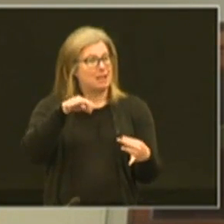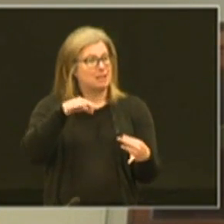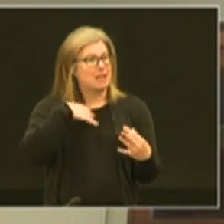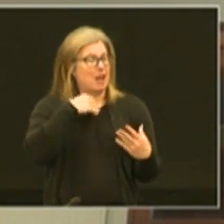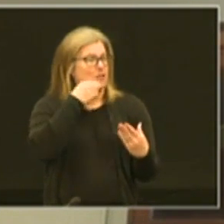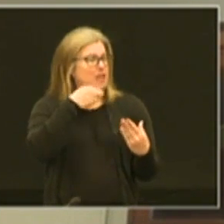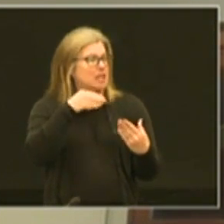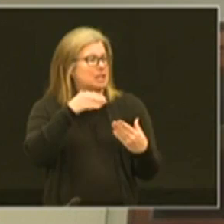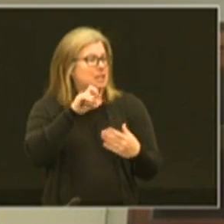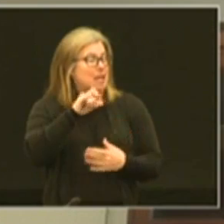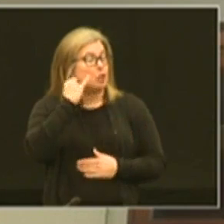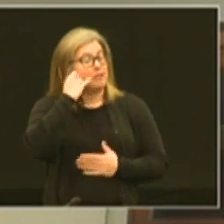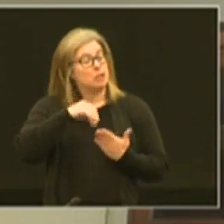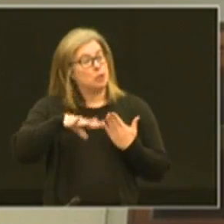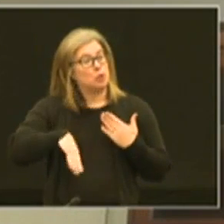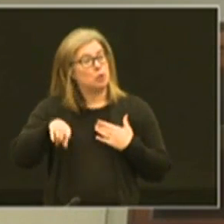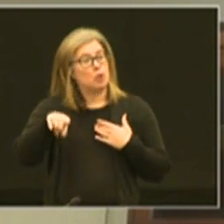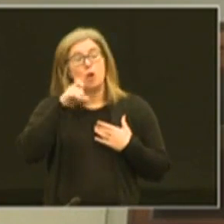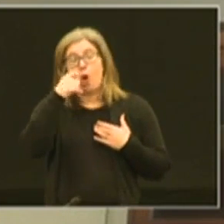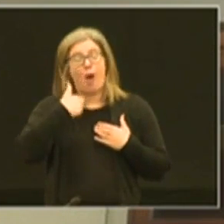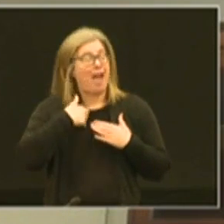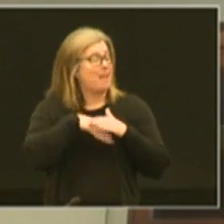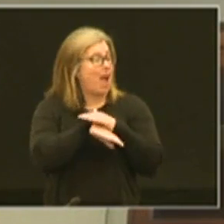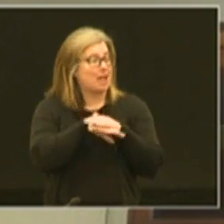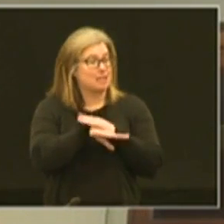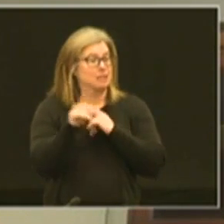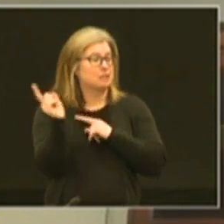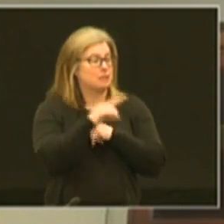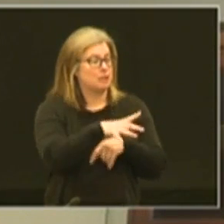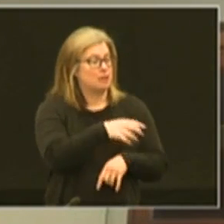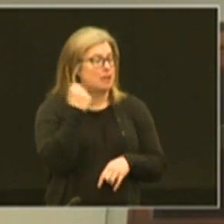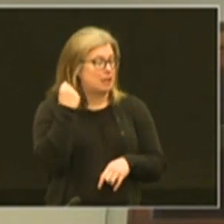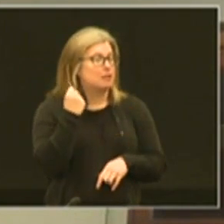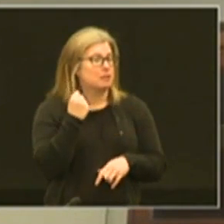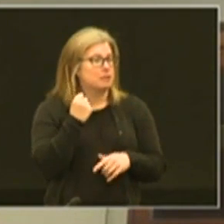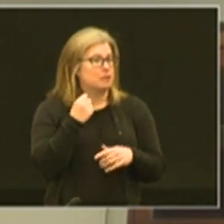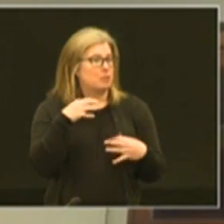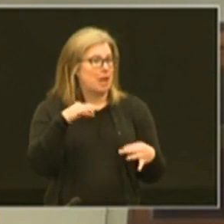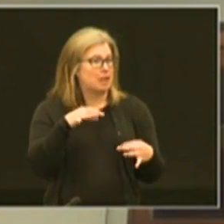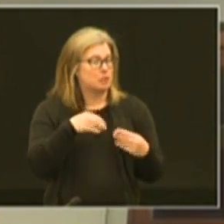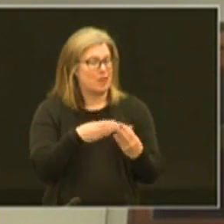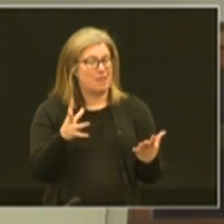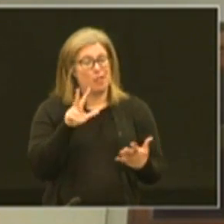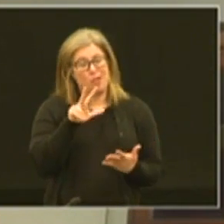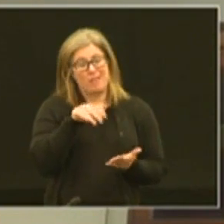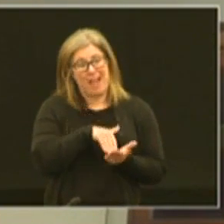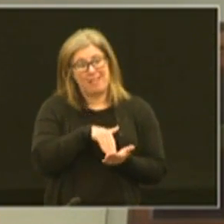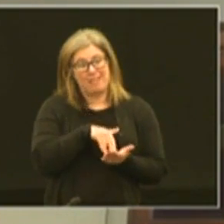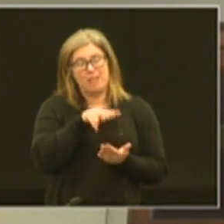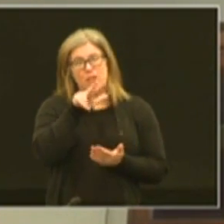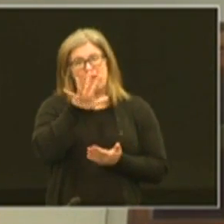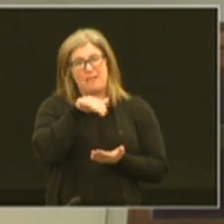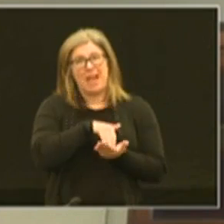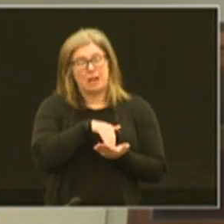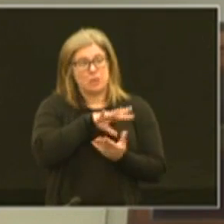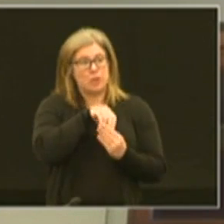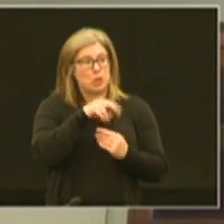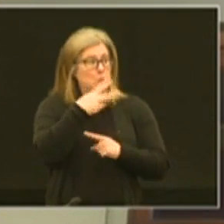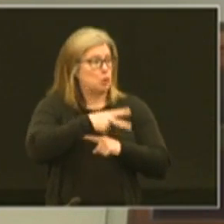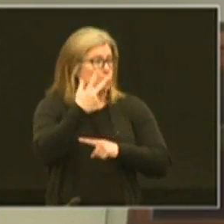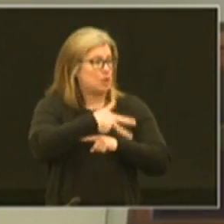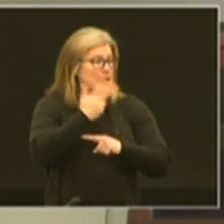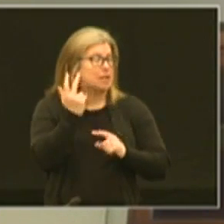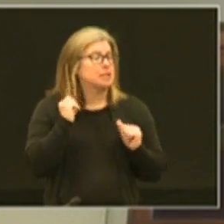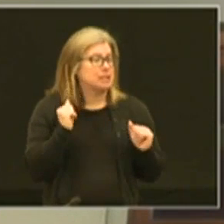feeding site so if a student doesn't have access they can come get packets we gave out 35,000 of those within two or three